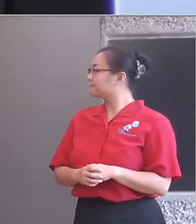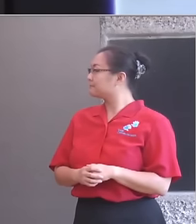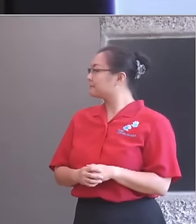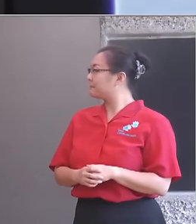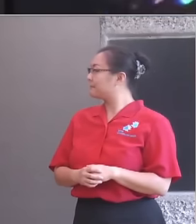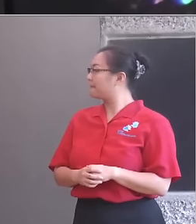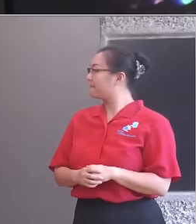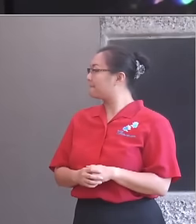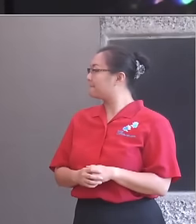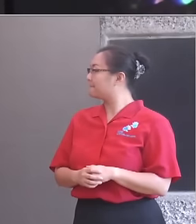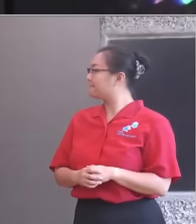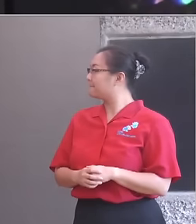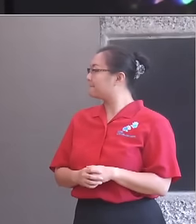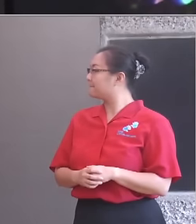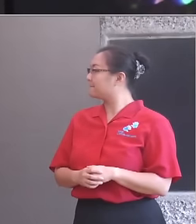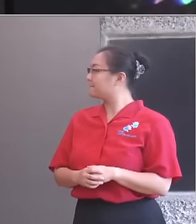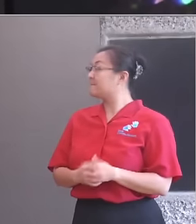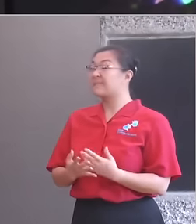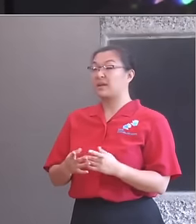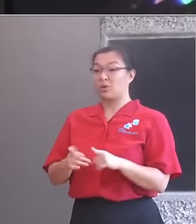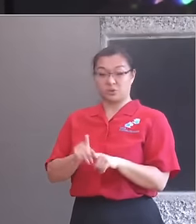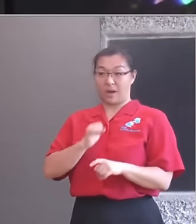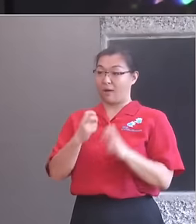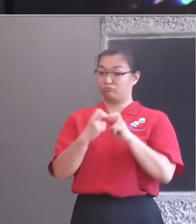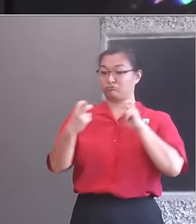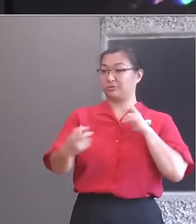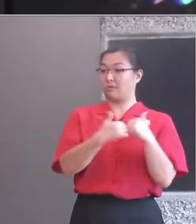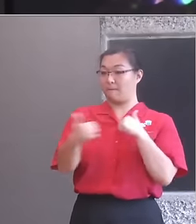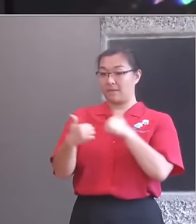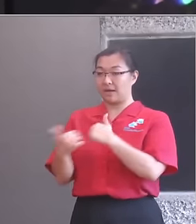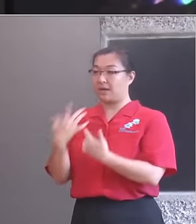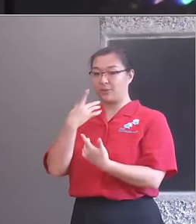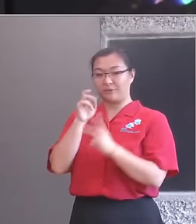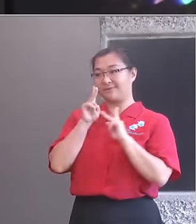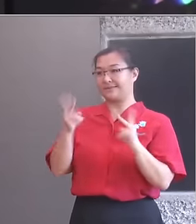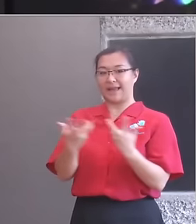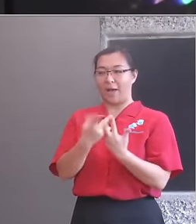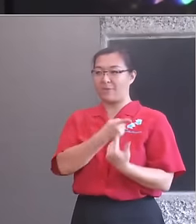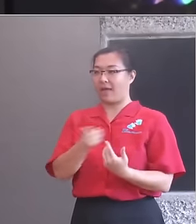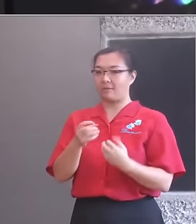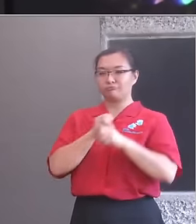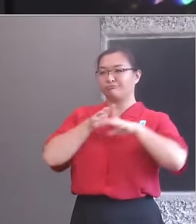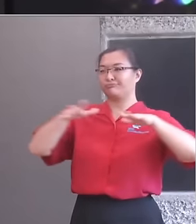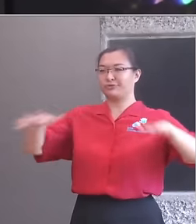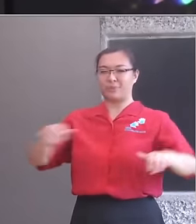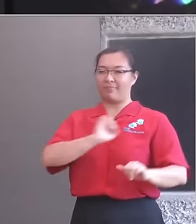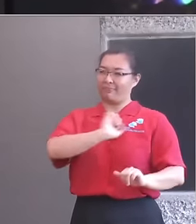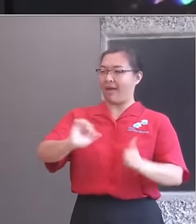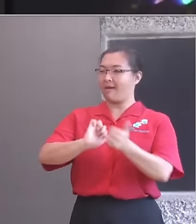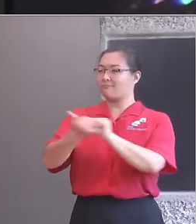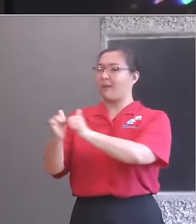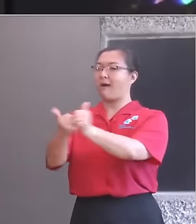education relationship brokers, have been critical to shaping strategy, coordinating partnerships and providing